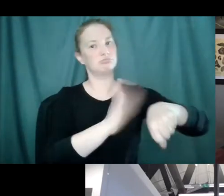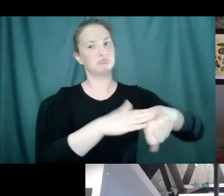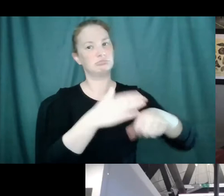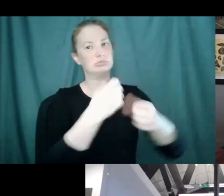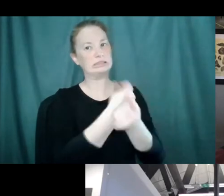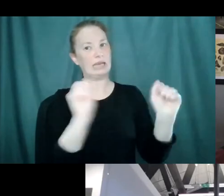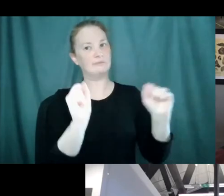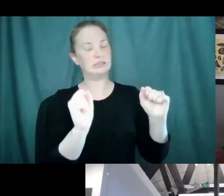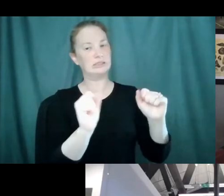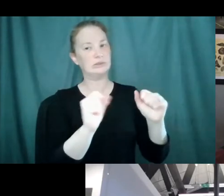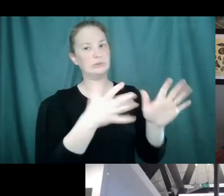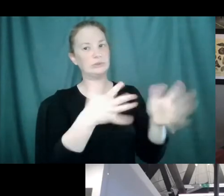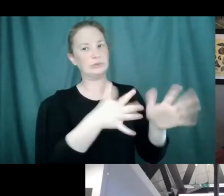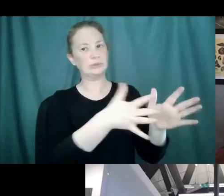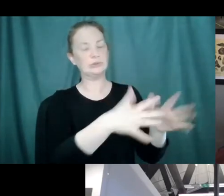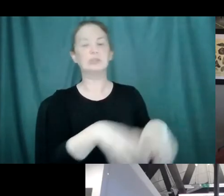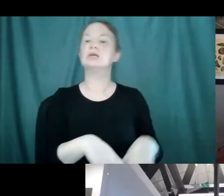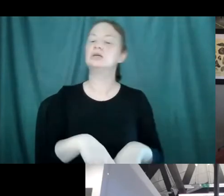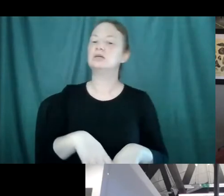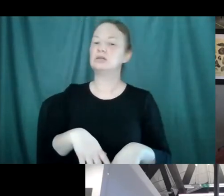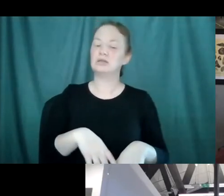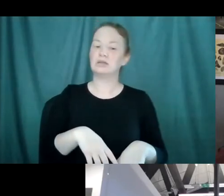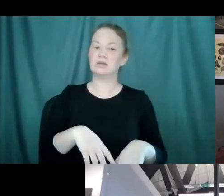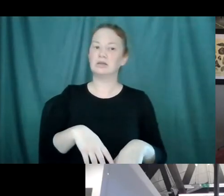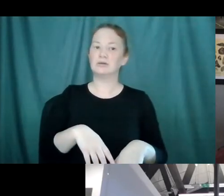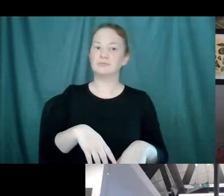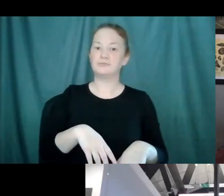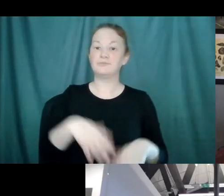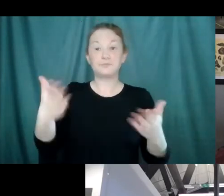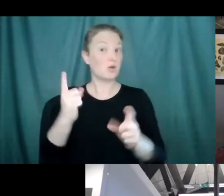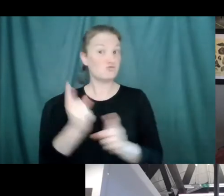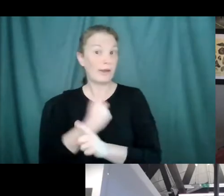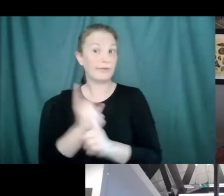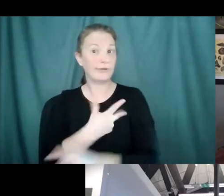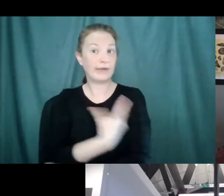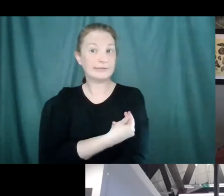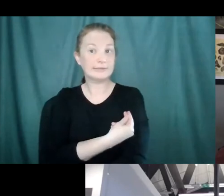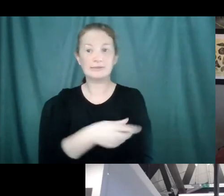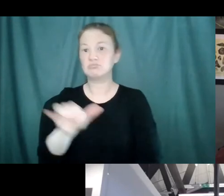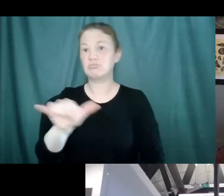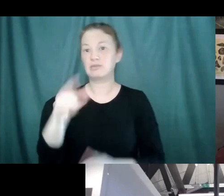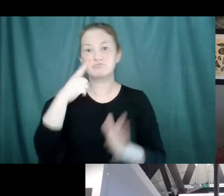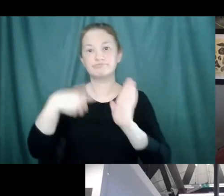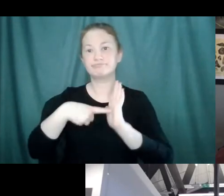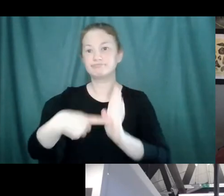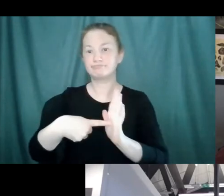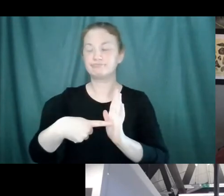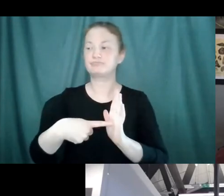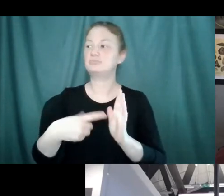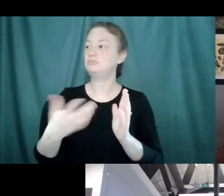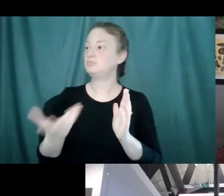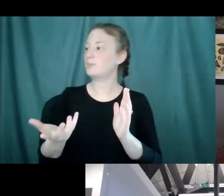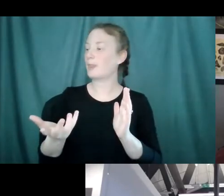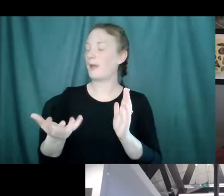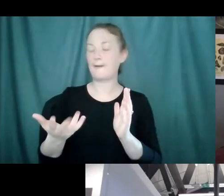if it's a regular vaccine, like for instance, when we came up with